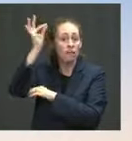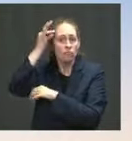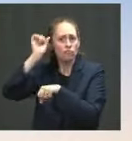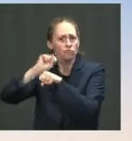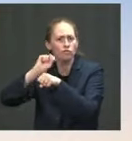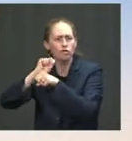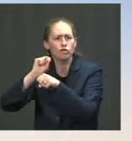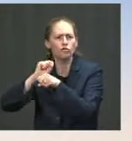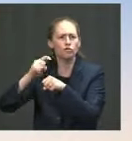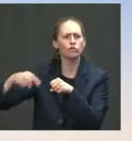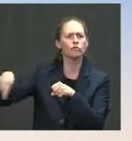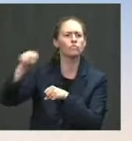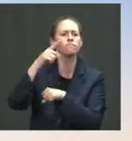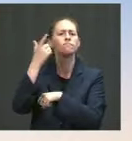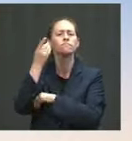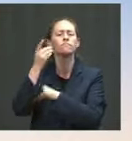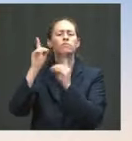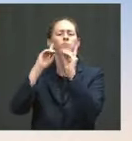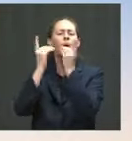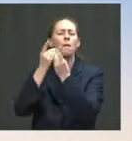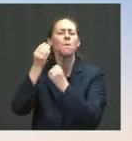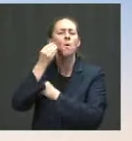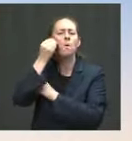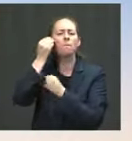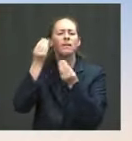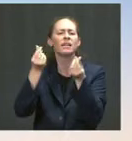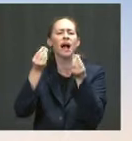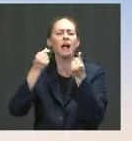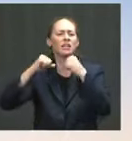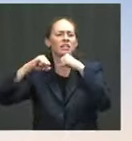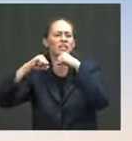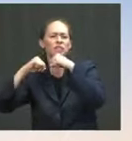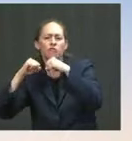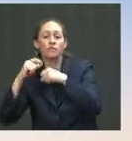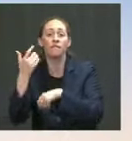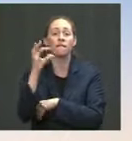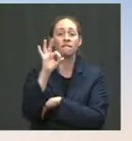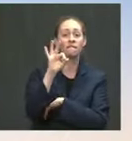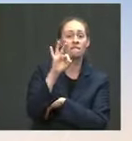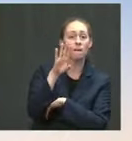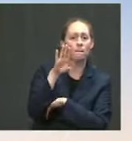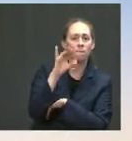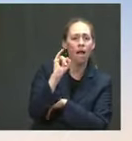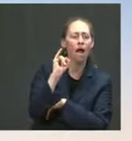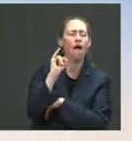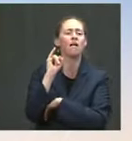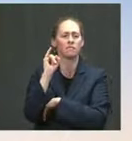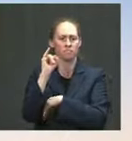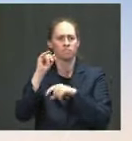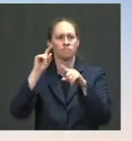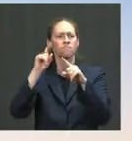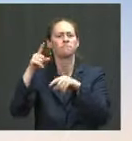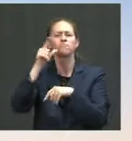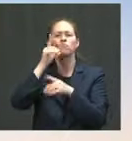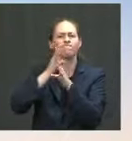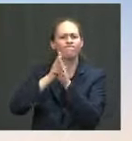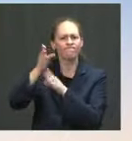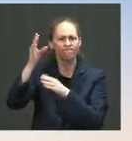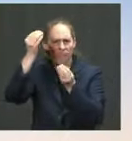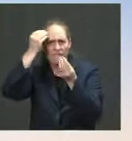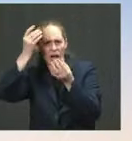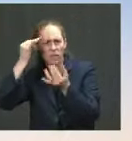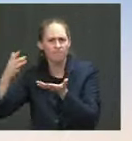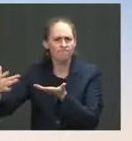of Defense, the FBI, the State Department, the NCTC, the National Counterterrorism Center, and additional intelligence community partners.